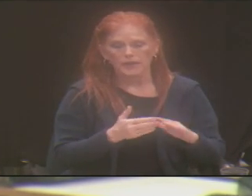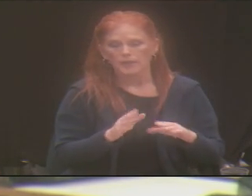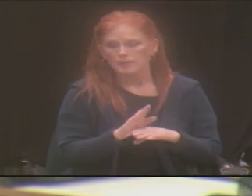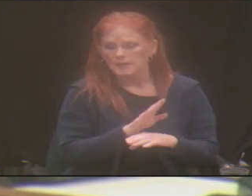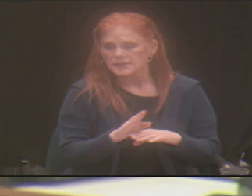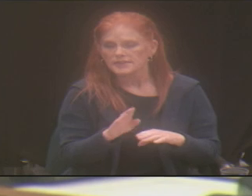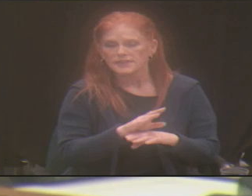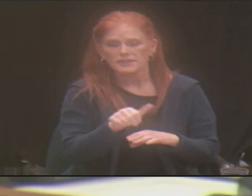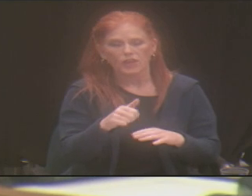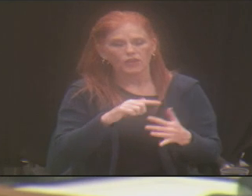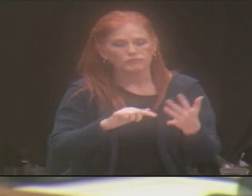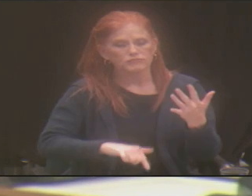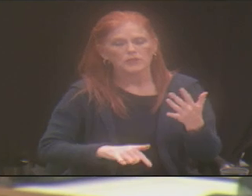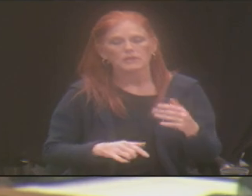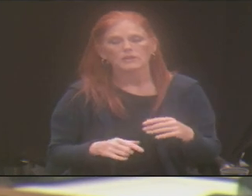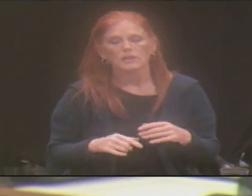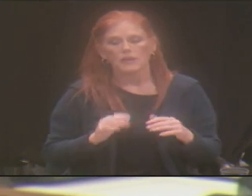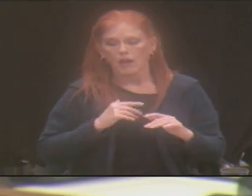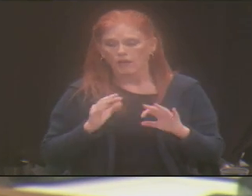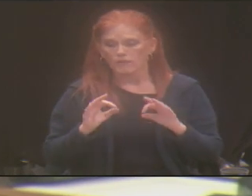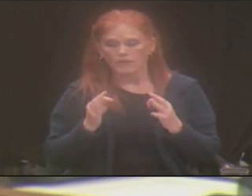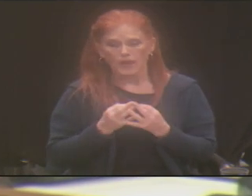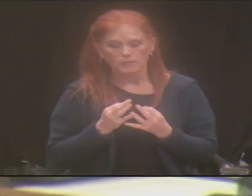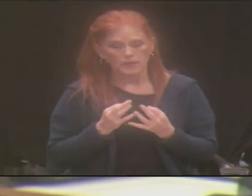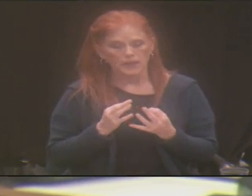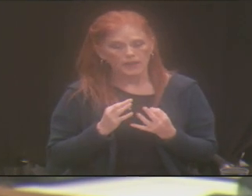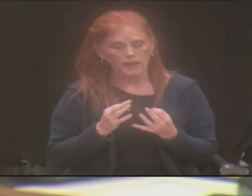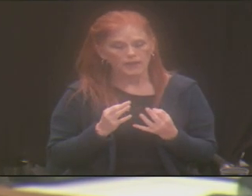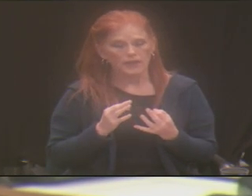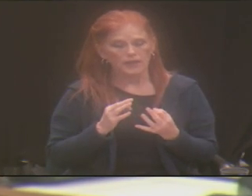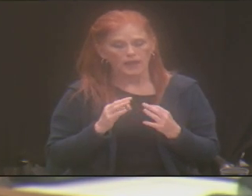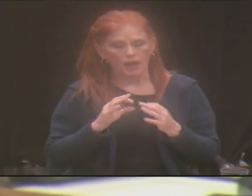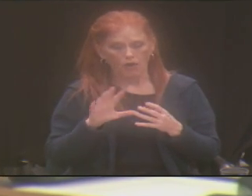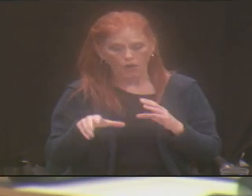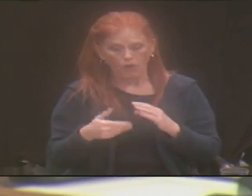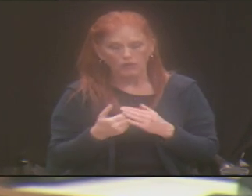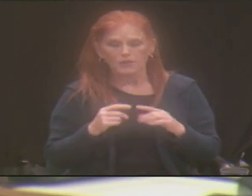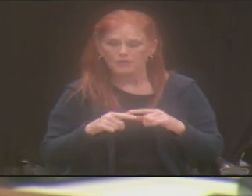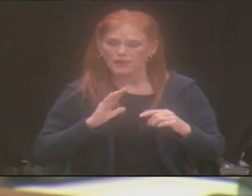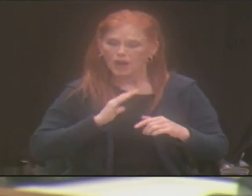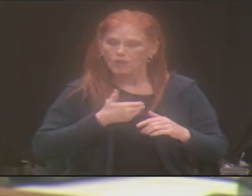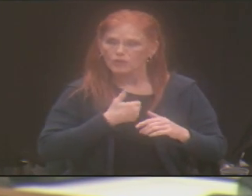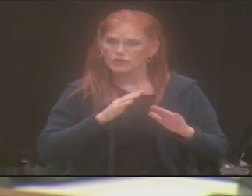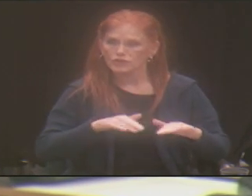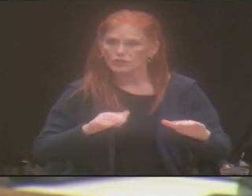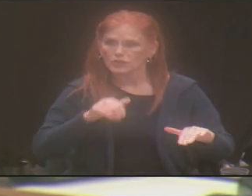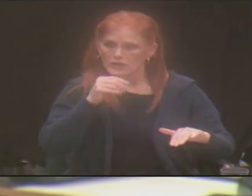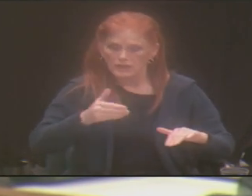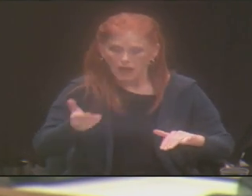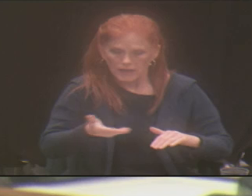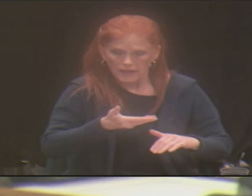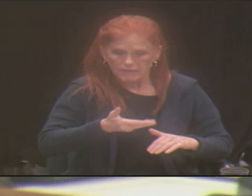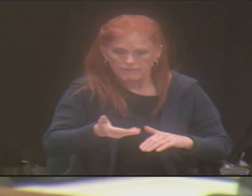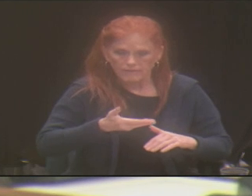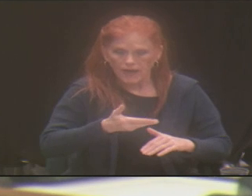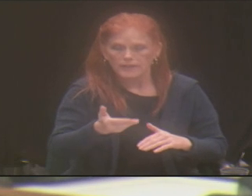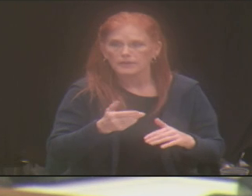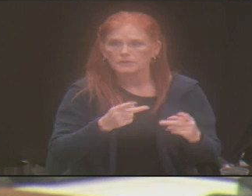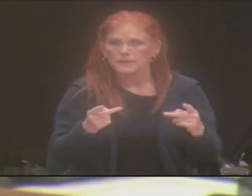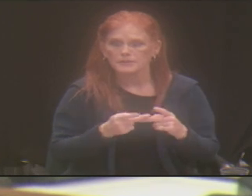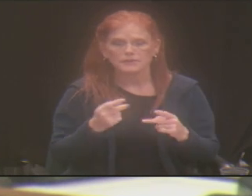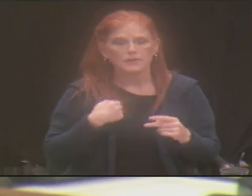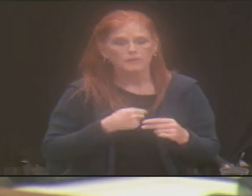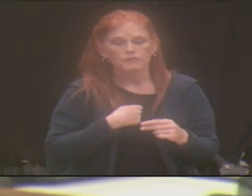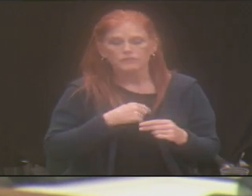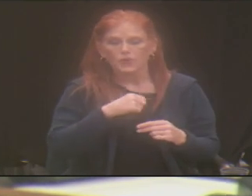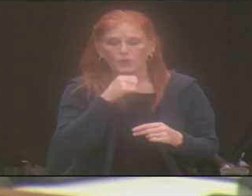rejection of our family at whole, but our children not be invited places. Our children typically don't get birthday